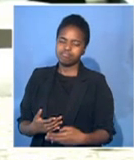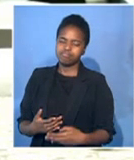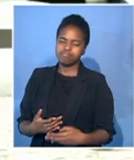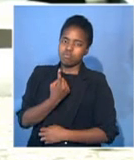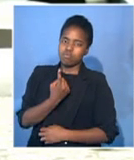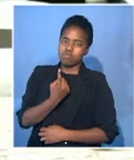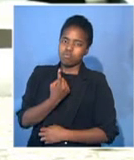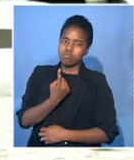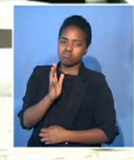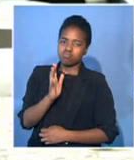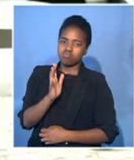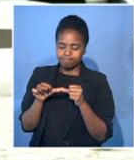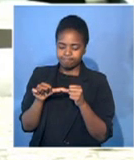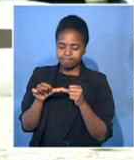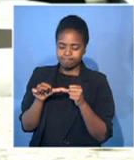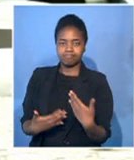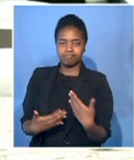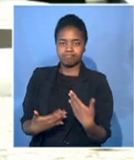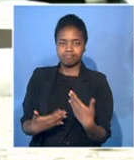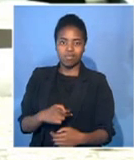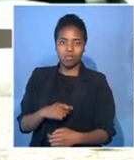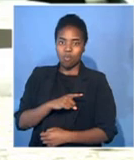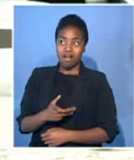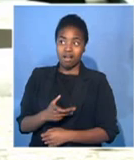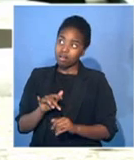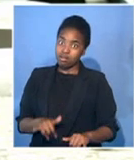are